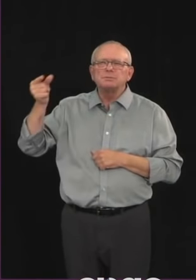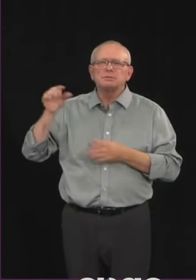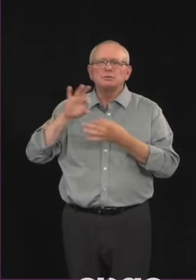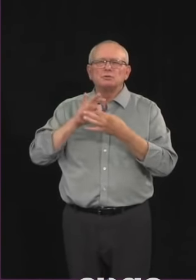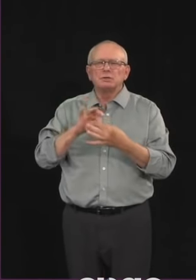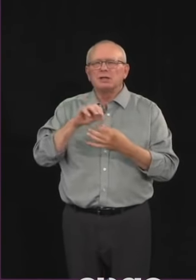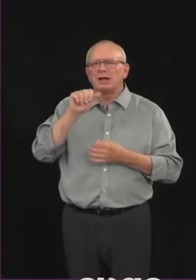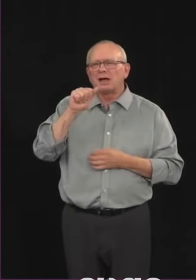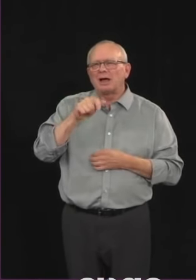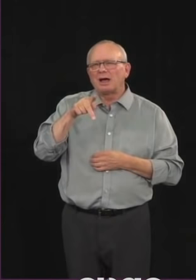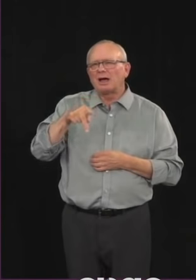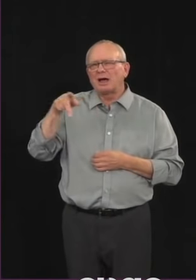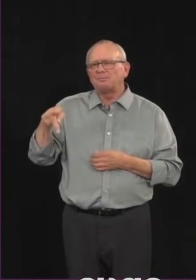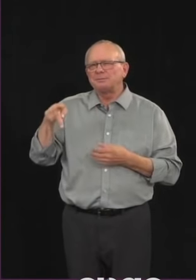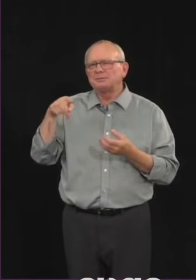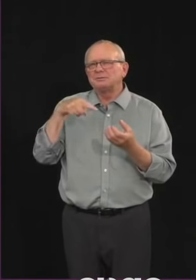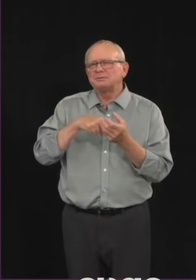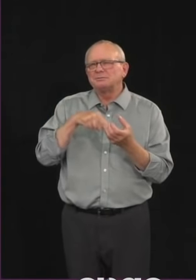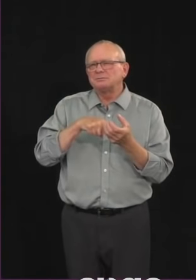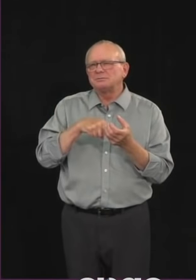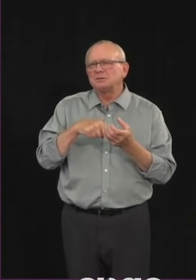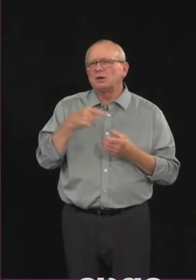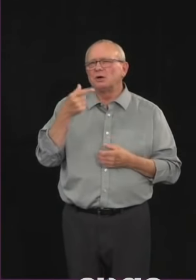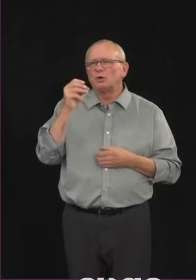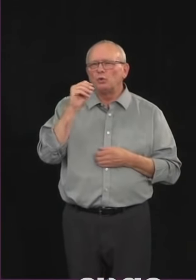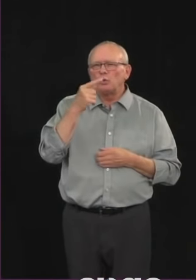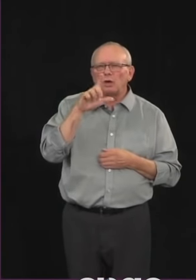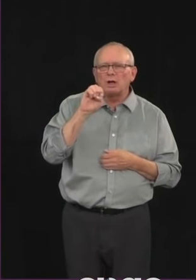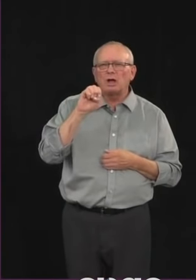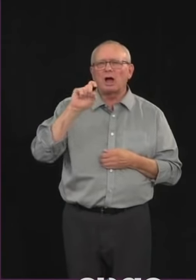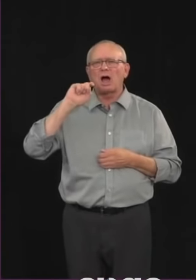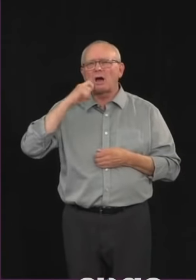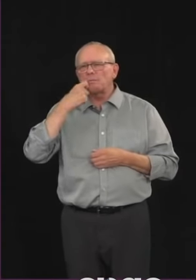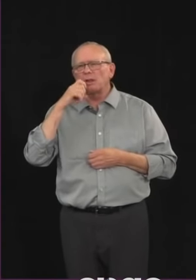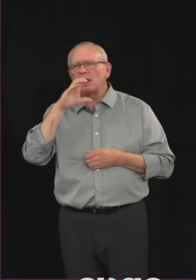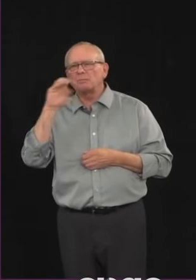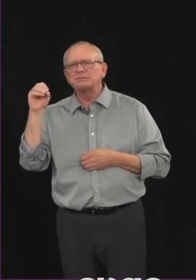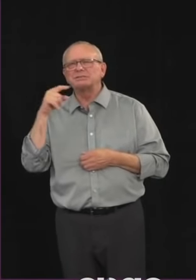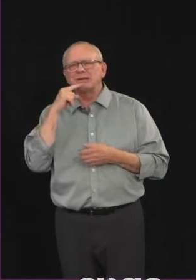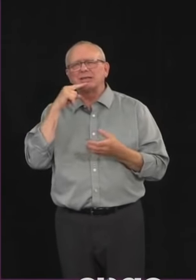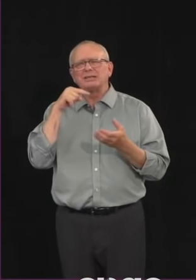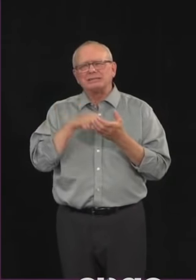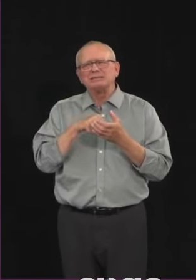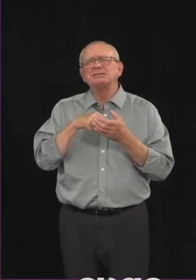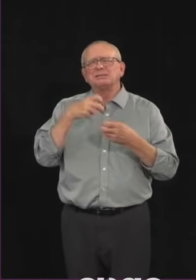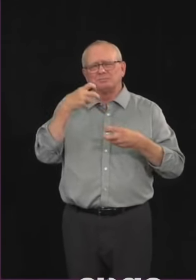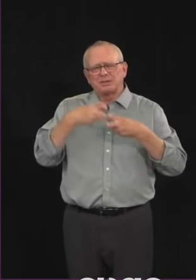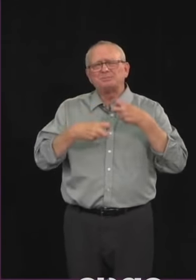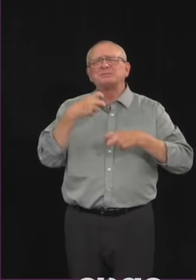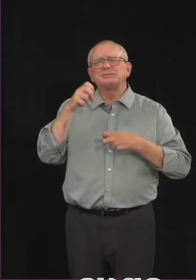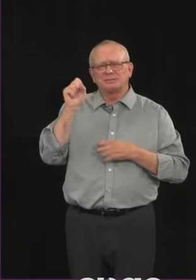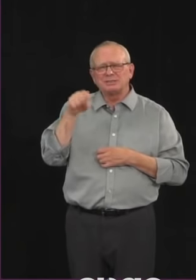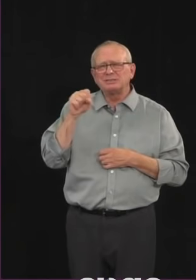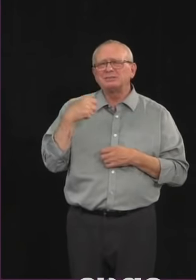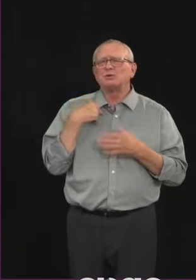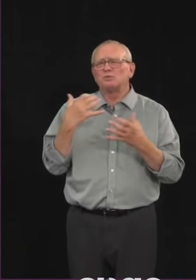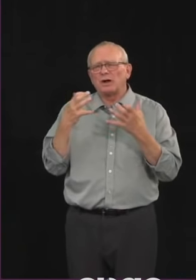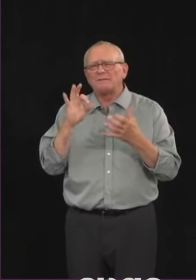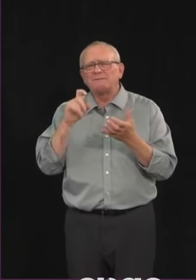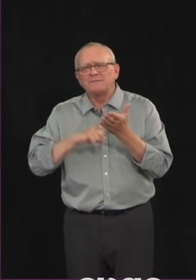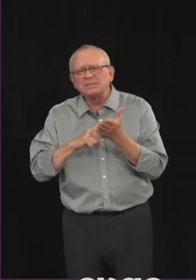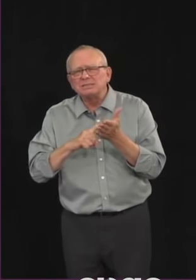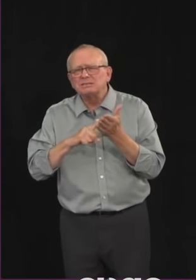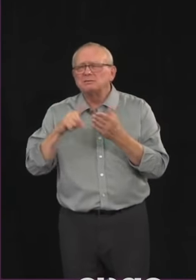alberta app and um if there's a timeline on when that might get solved and if there's a national app whether